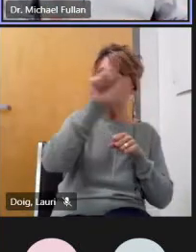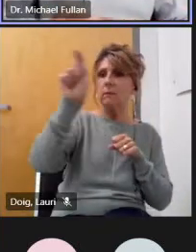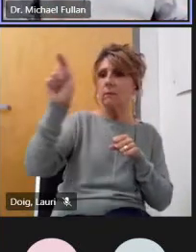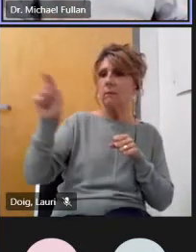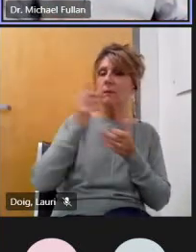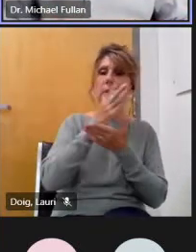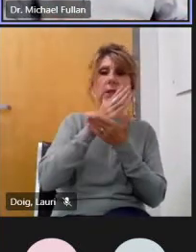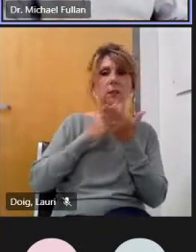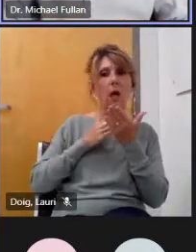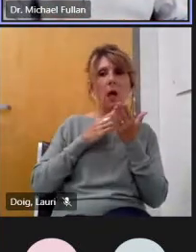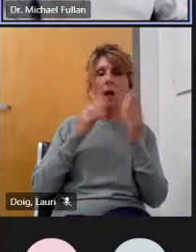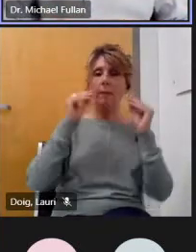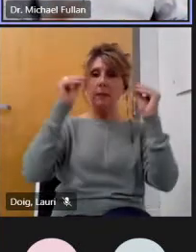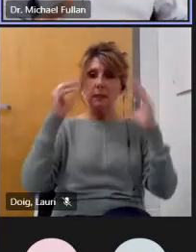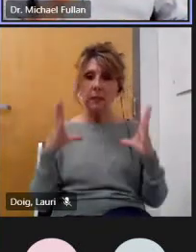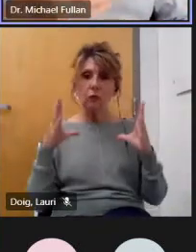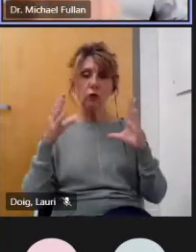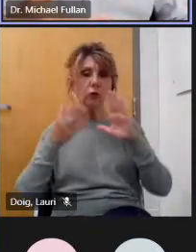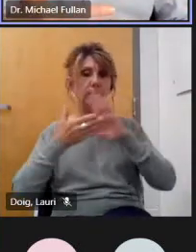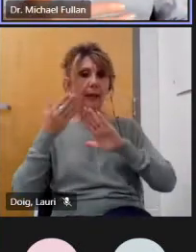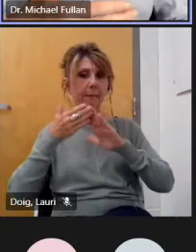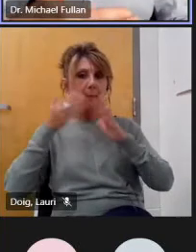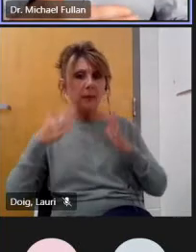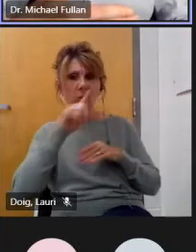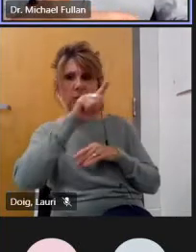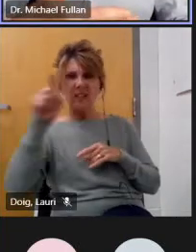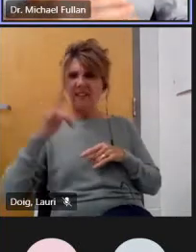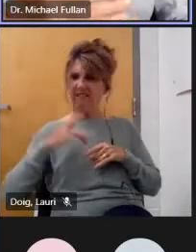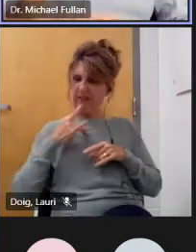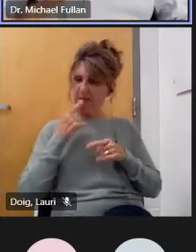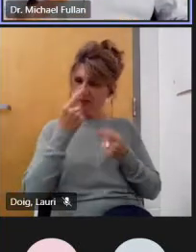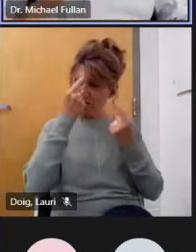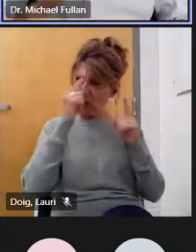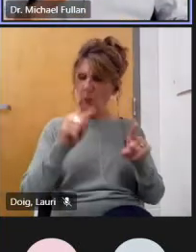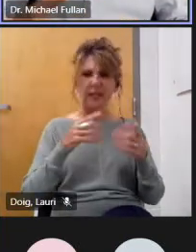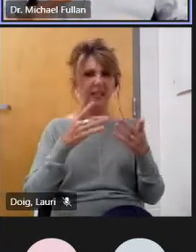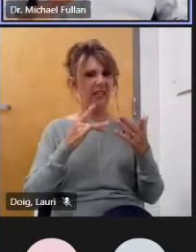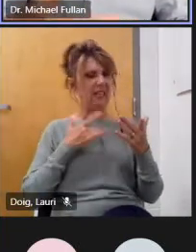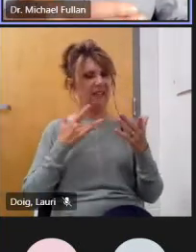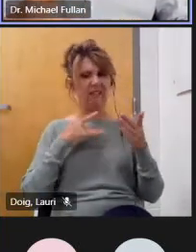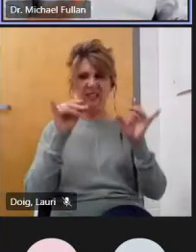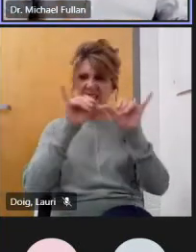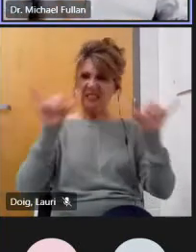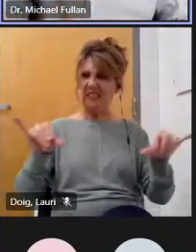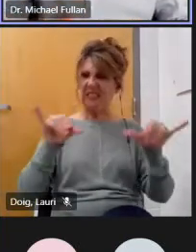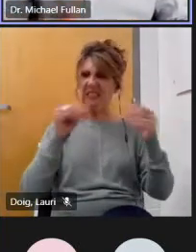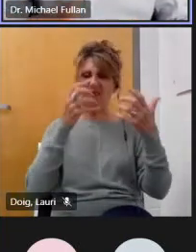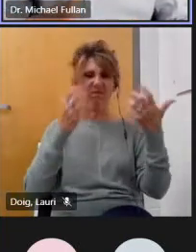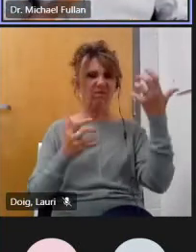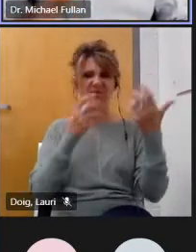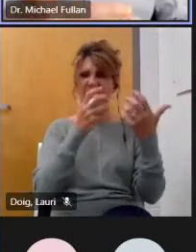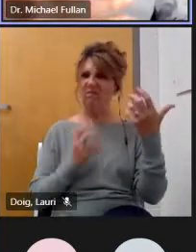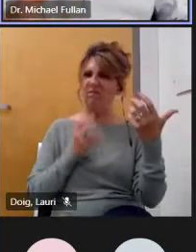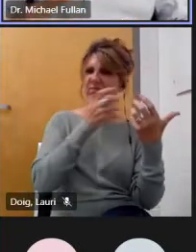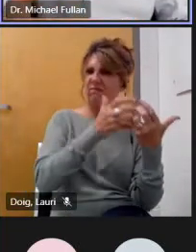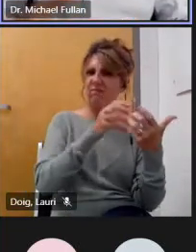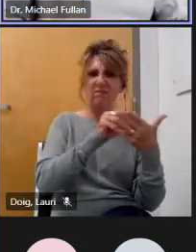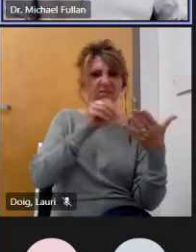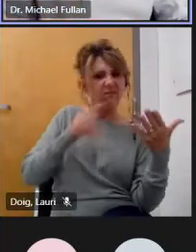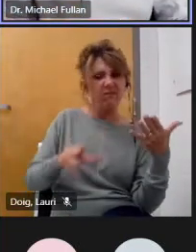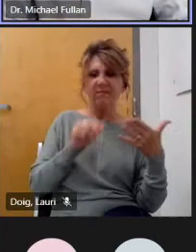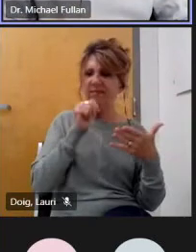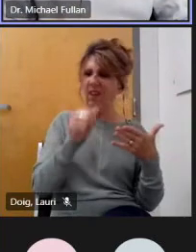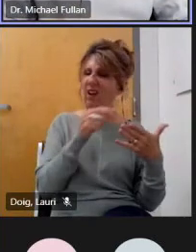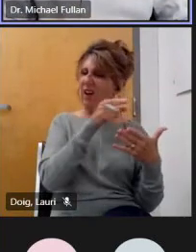isn't working and we need to do something about it and we had uh when we wrote the book coherence we started into deep learning we had the